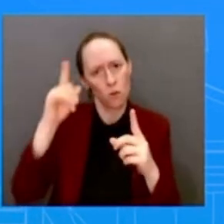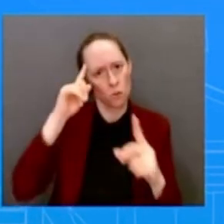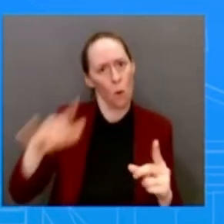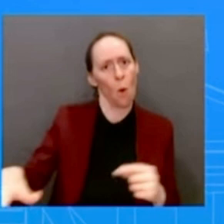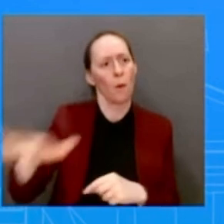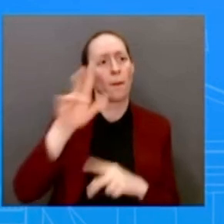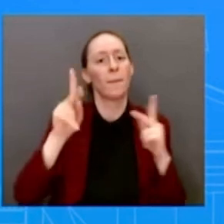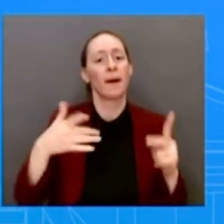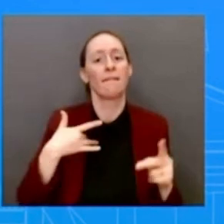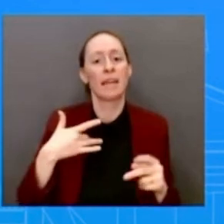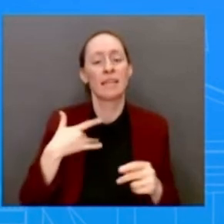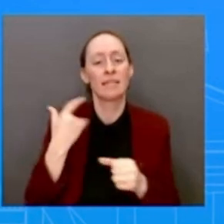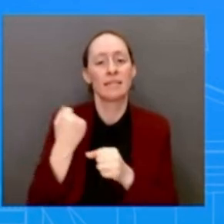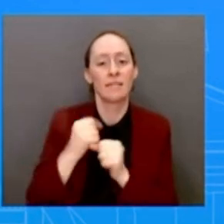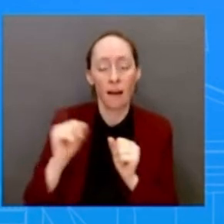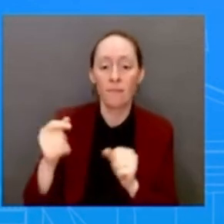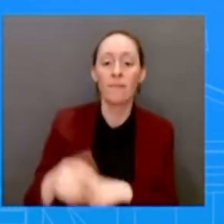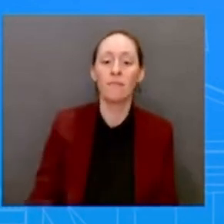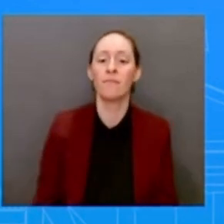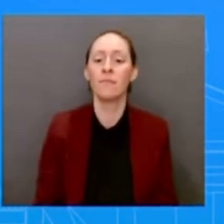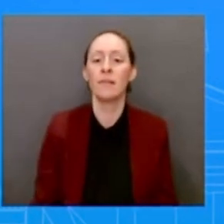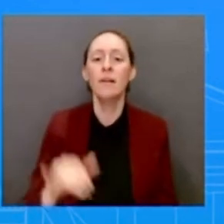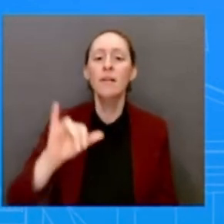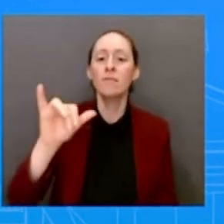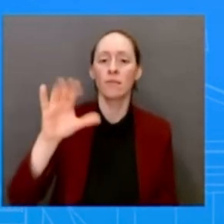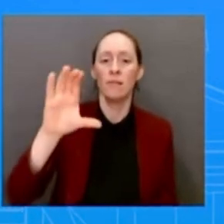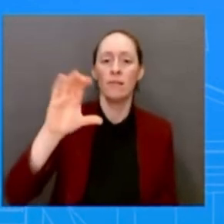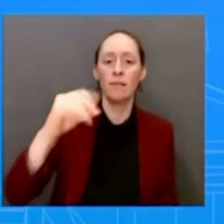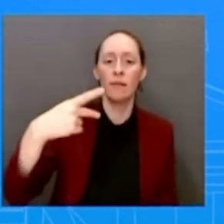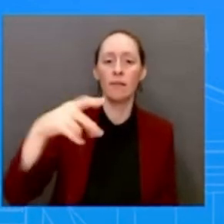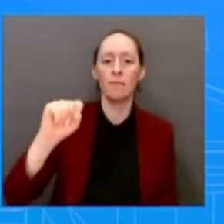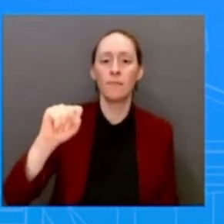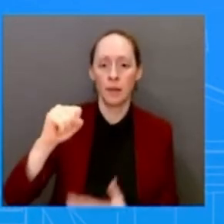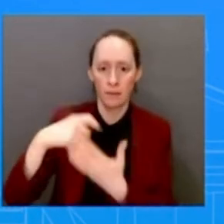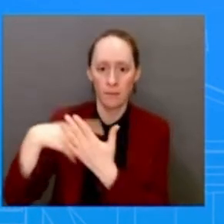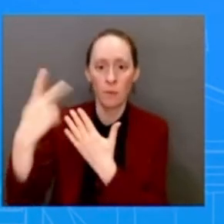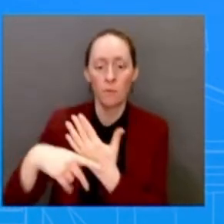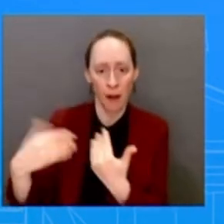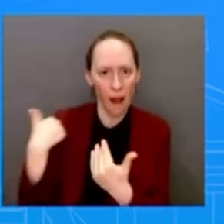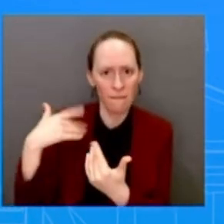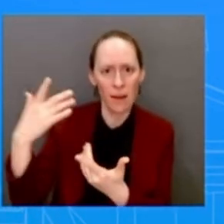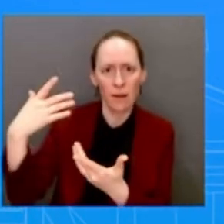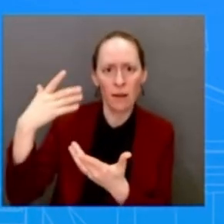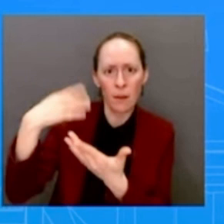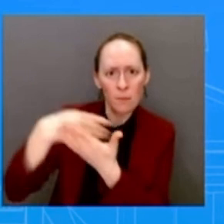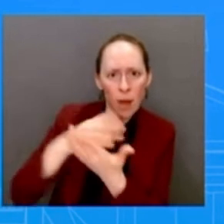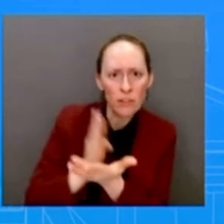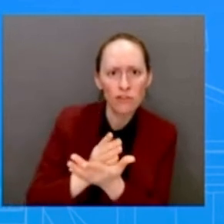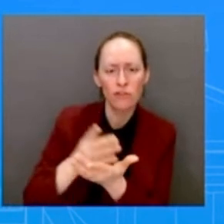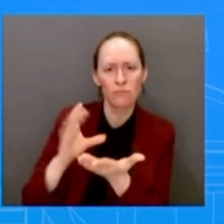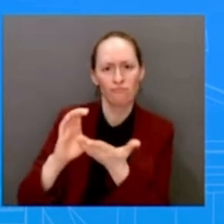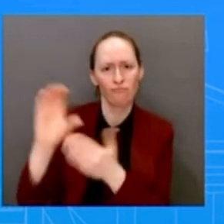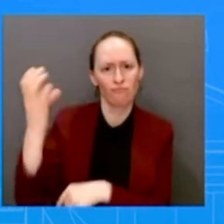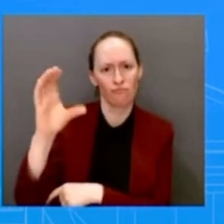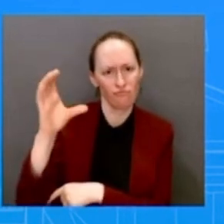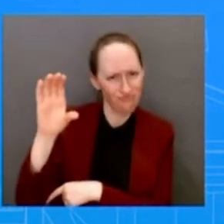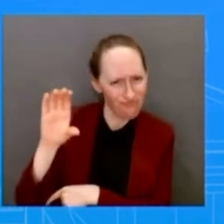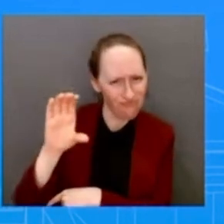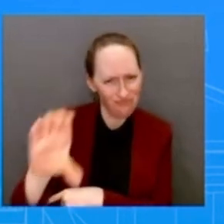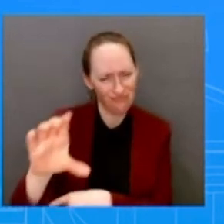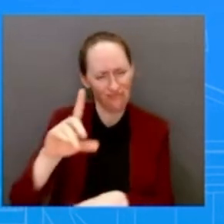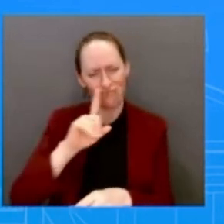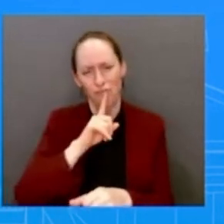from the president's budget how his commitment to that, his commitment to COPS. What we are seeing is